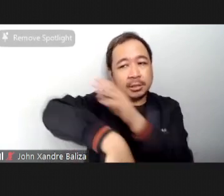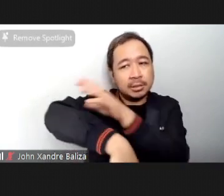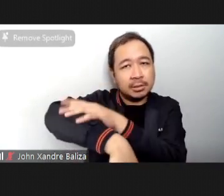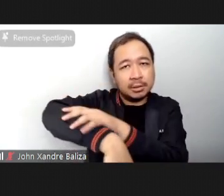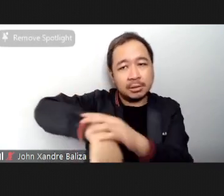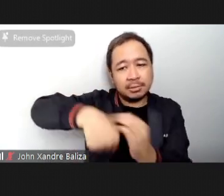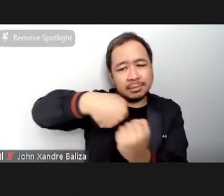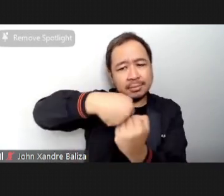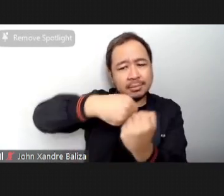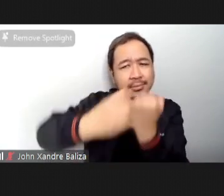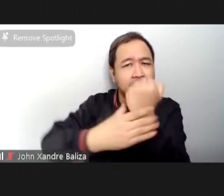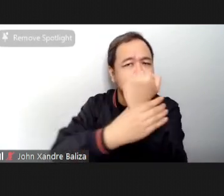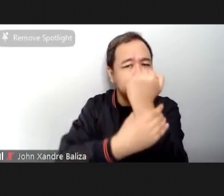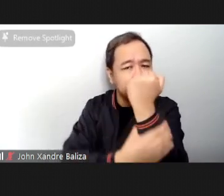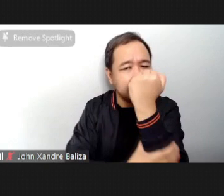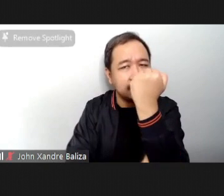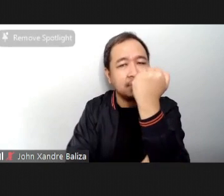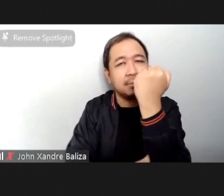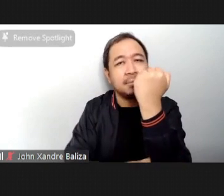And your knees. calves.